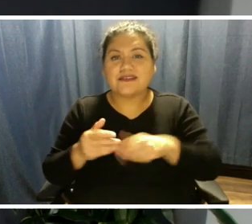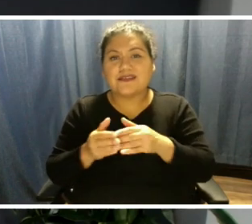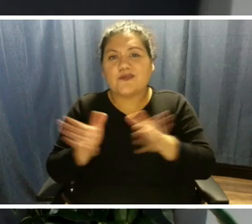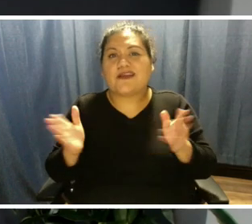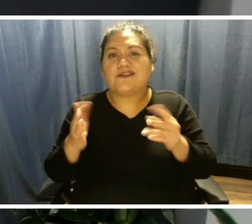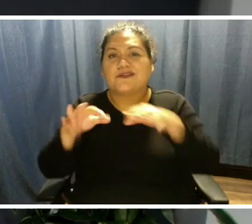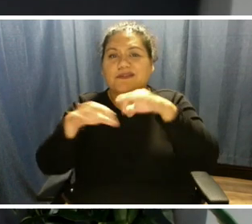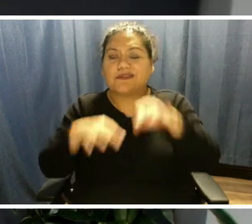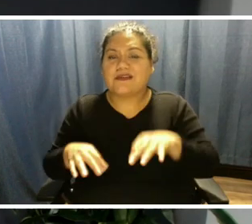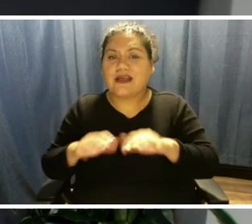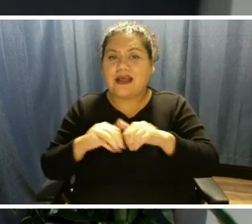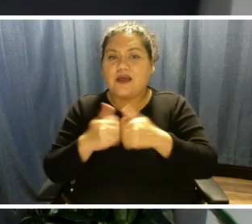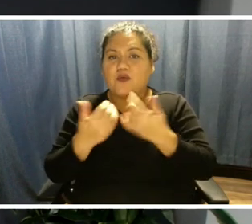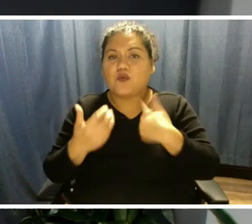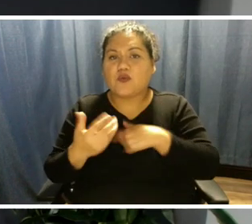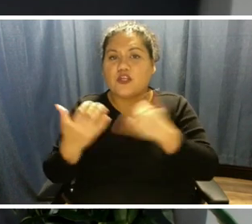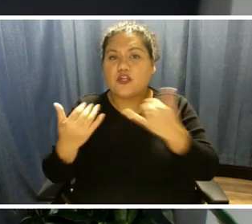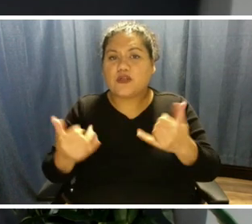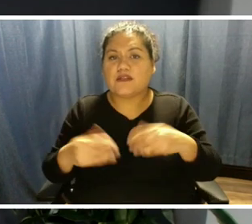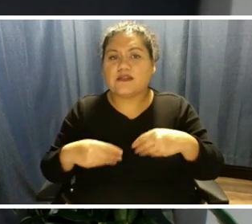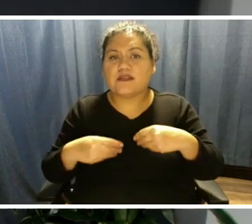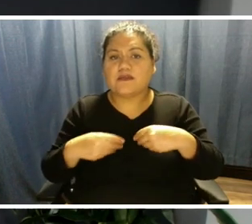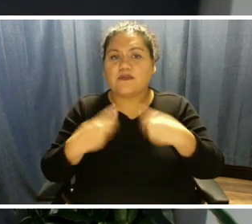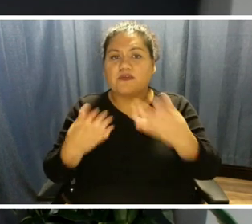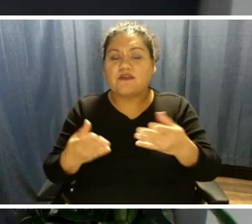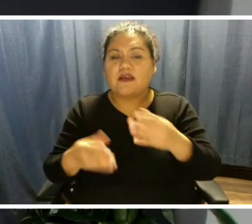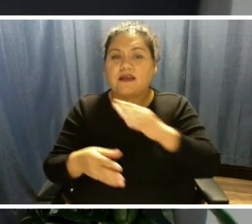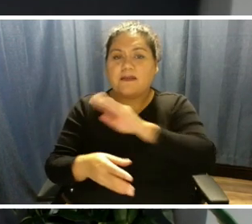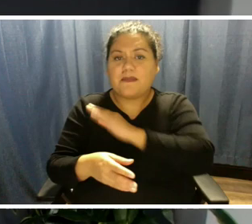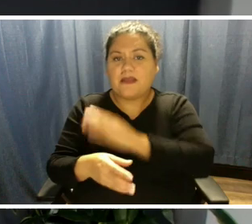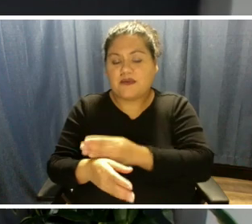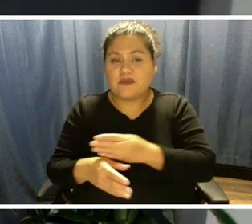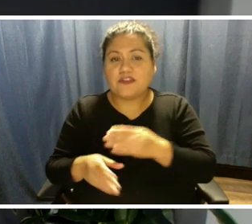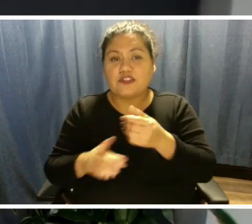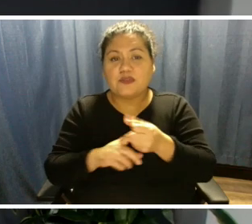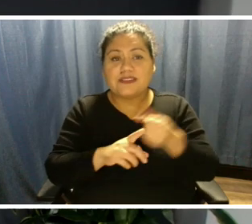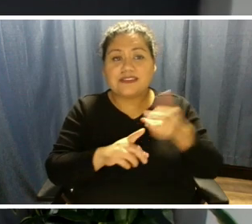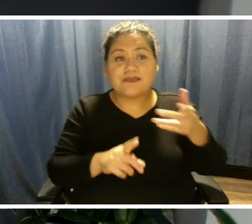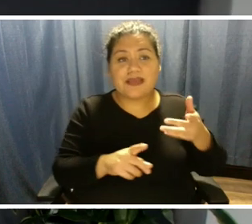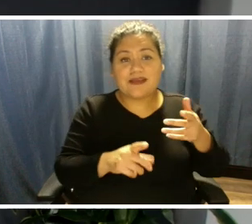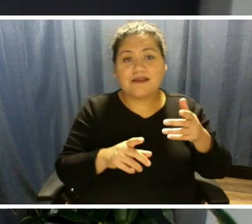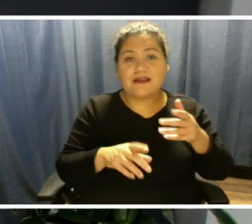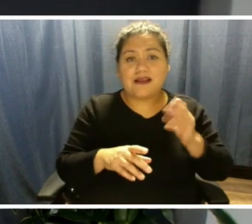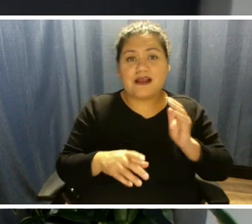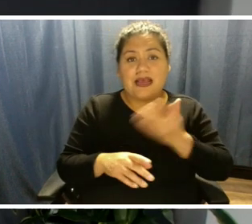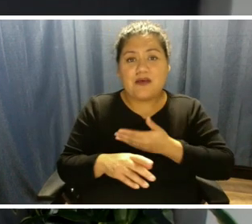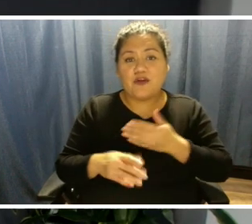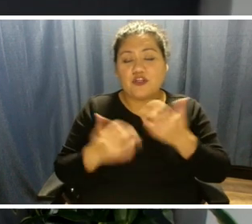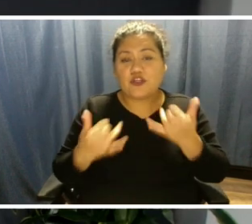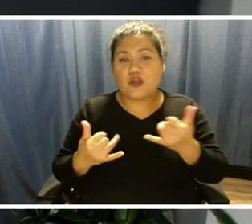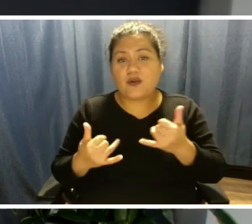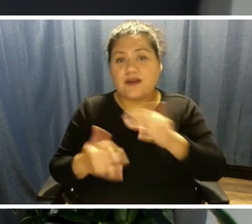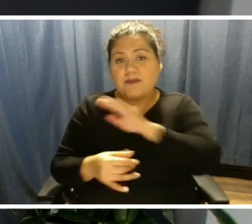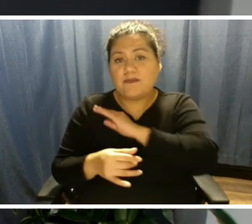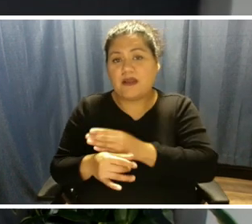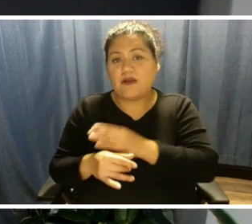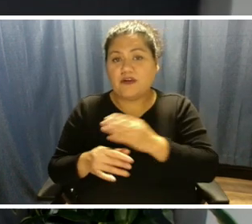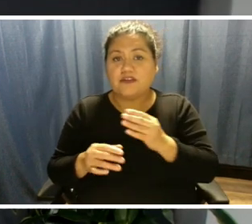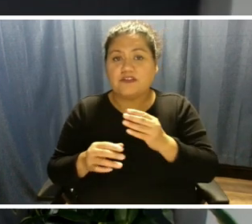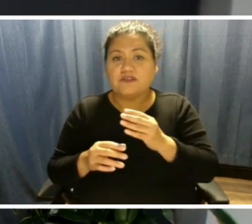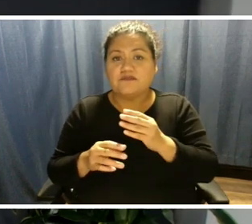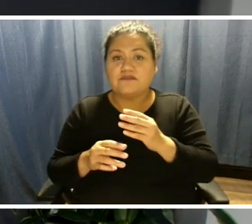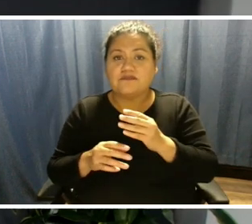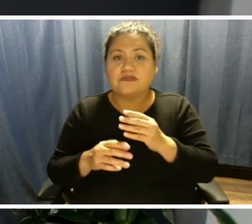produce power. To further explain our current power generation, we're going to play a short video. So